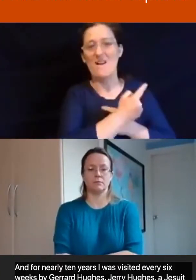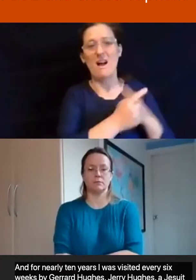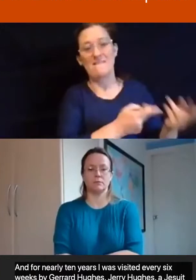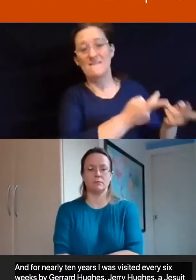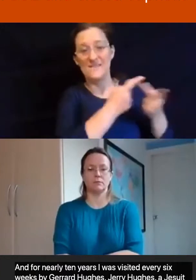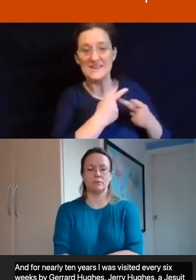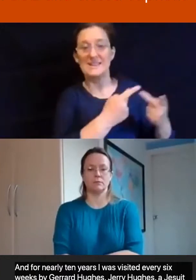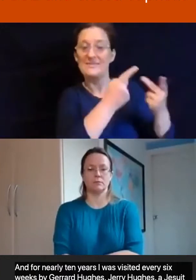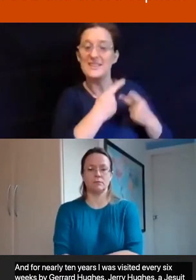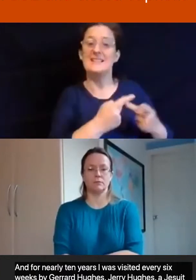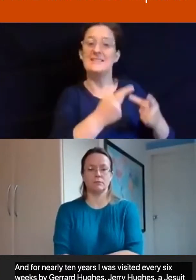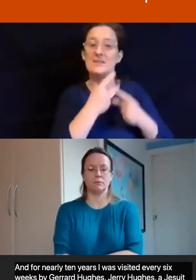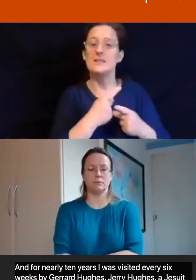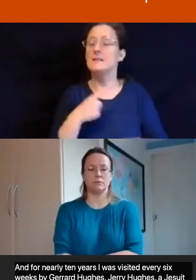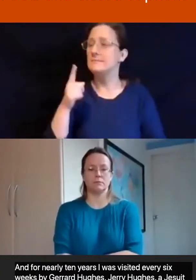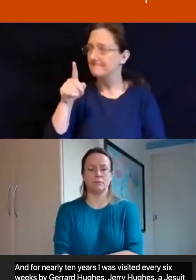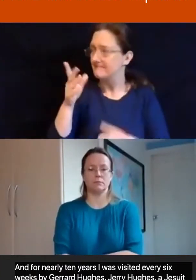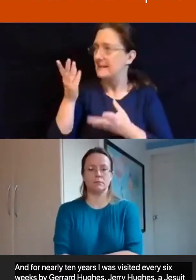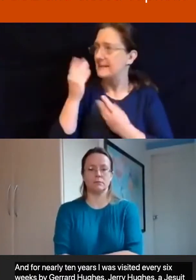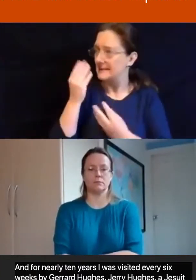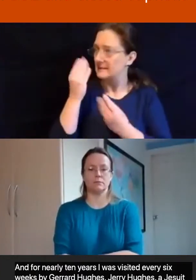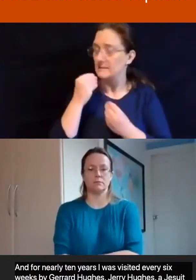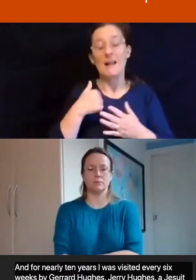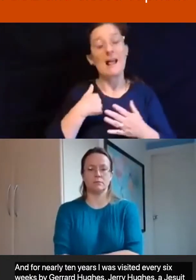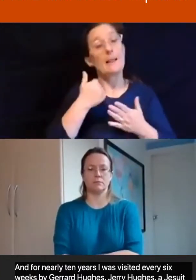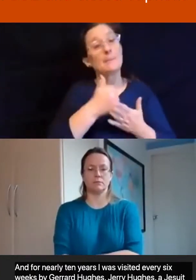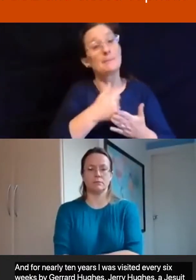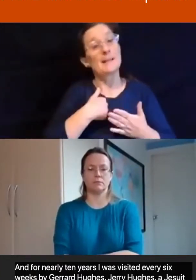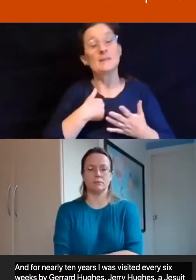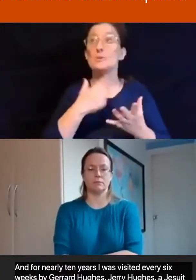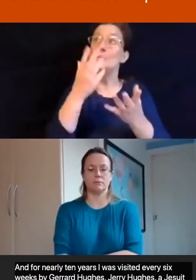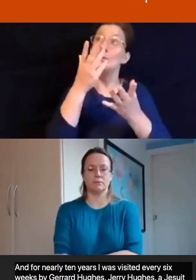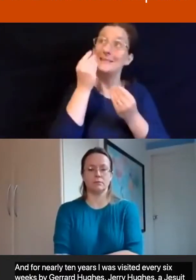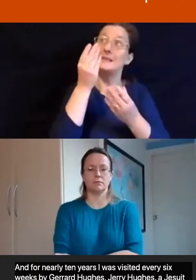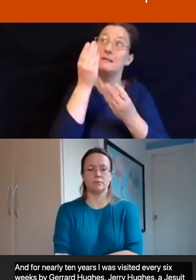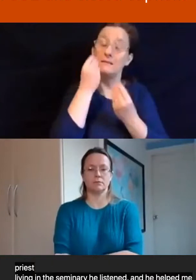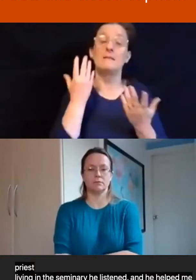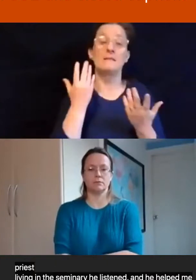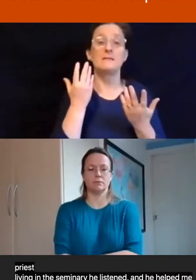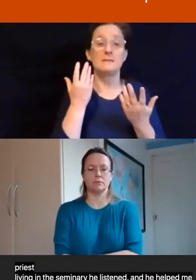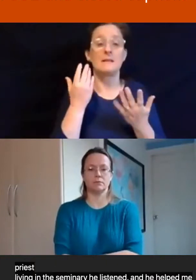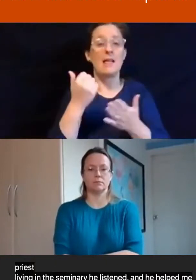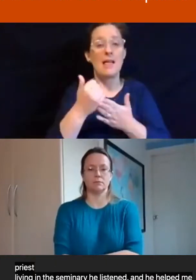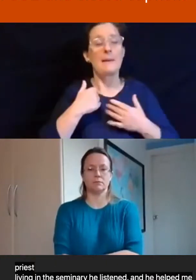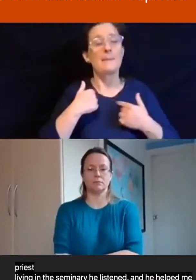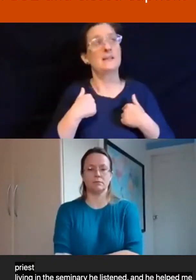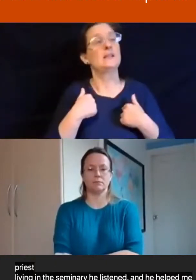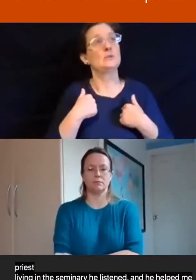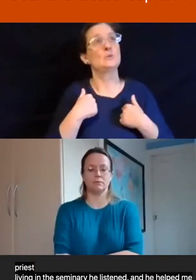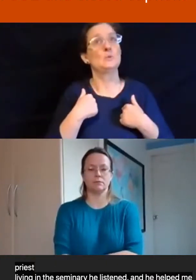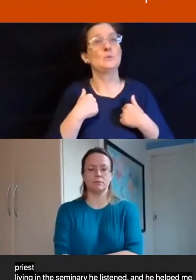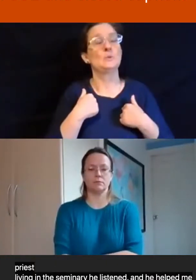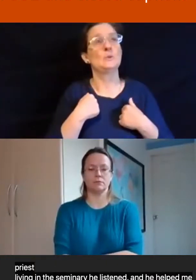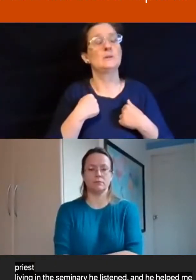and he helped me to listen, and he helped me to discern what